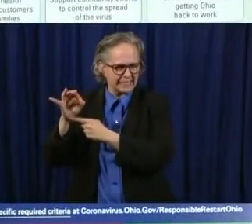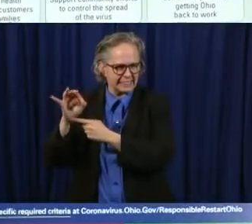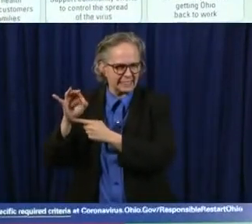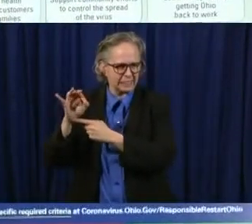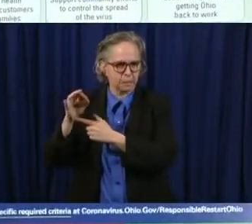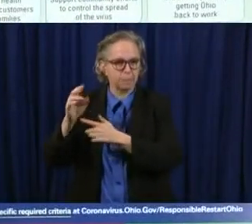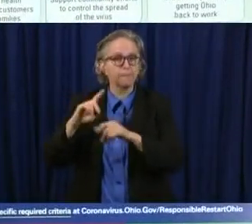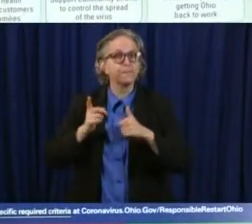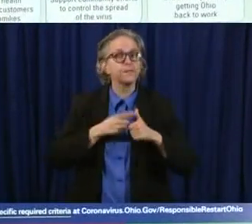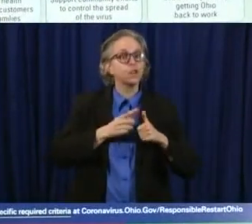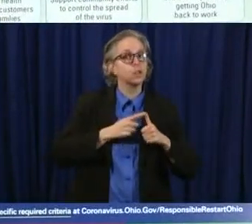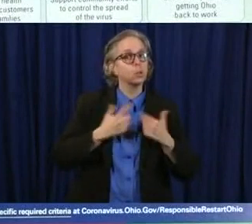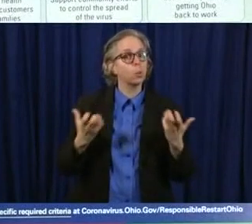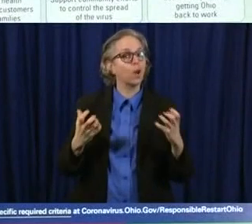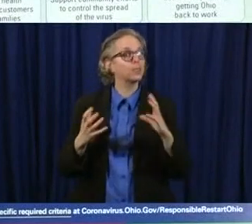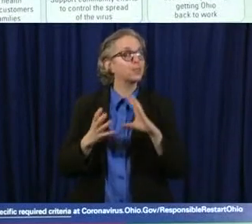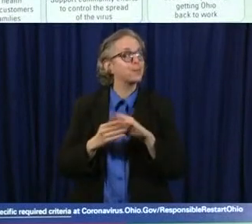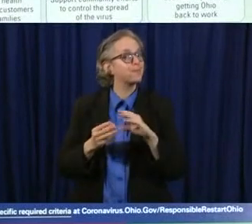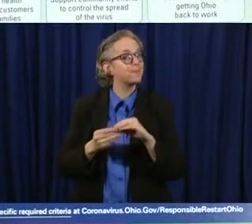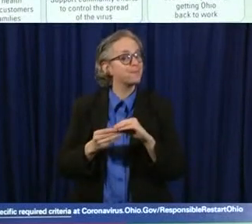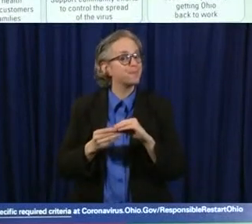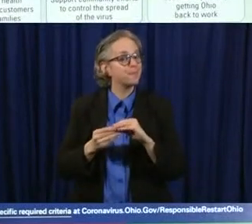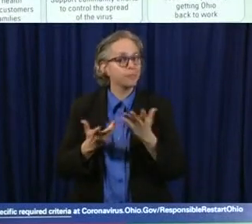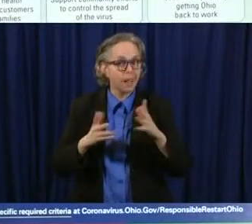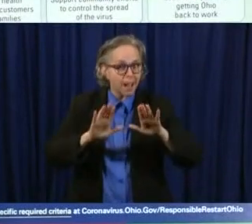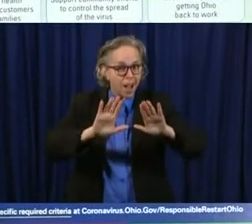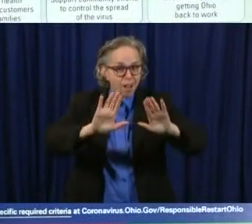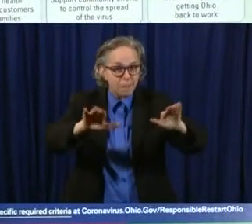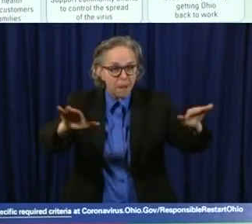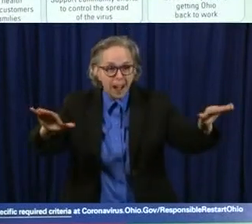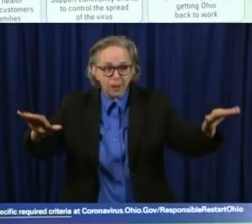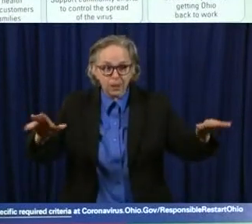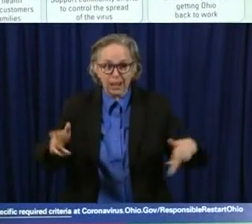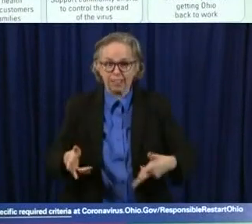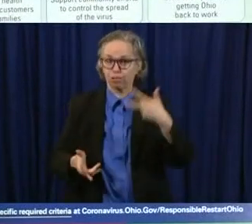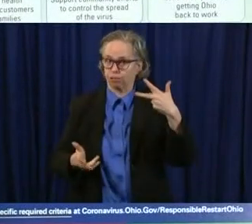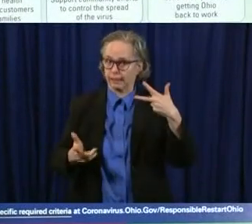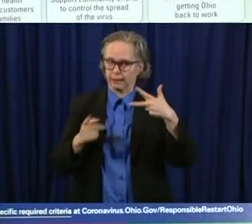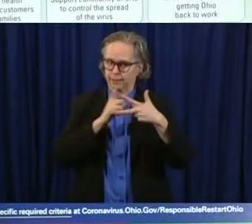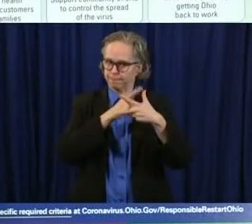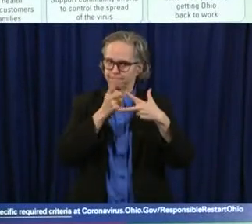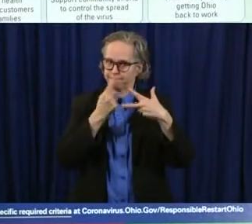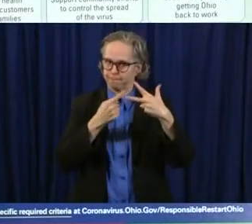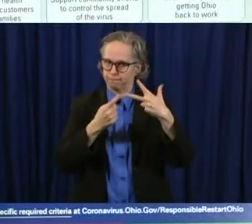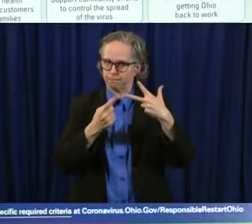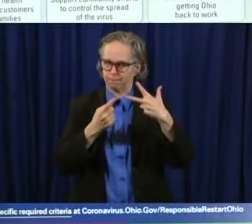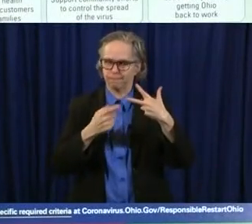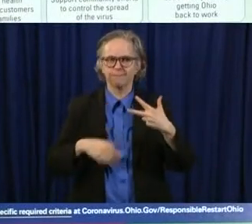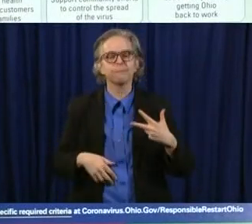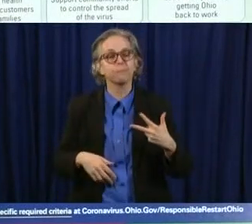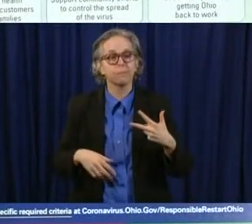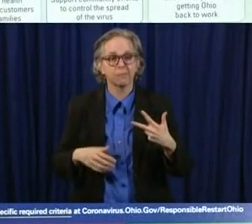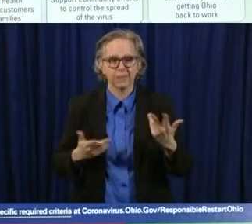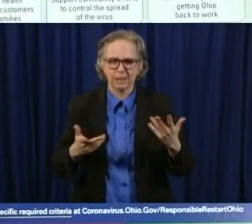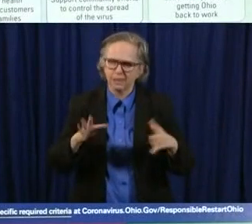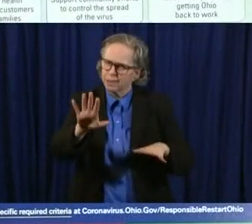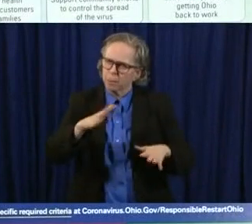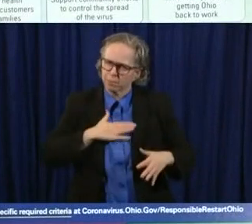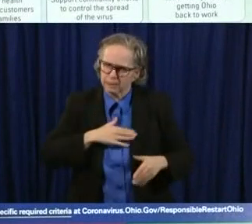like to remind all of us, myself included, of three things. And I would ask for you to keep these in mind